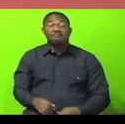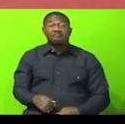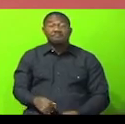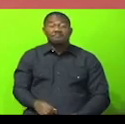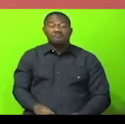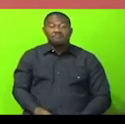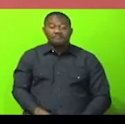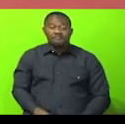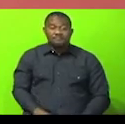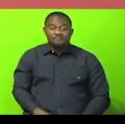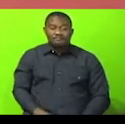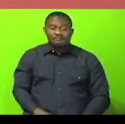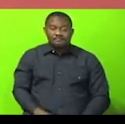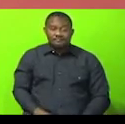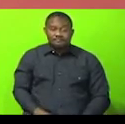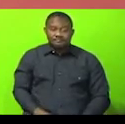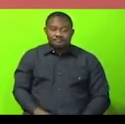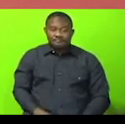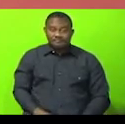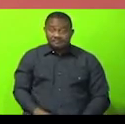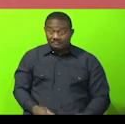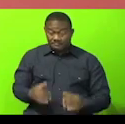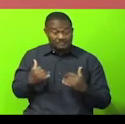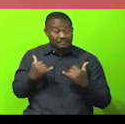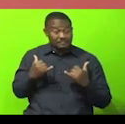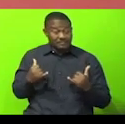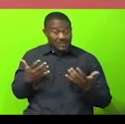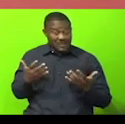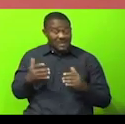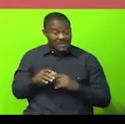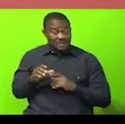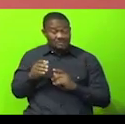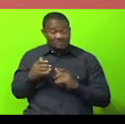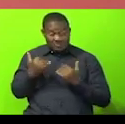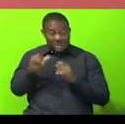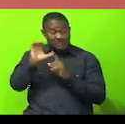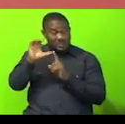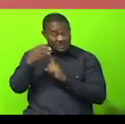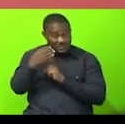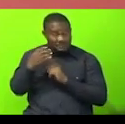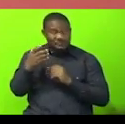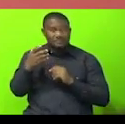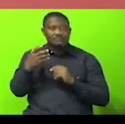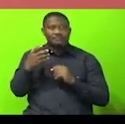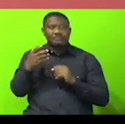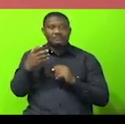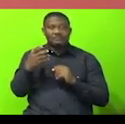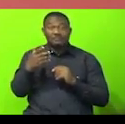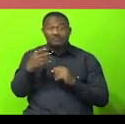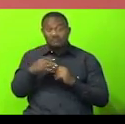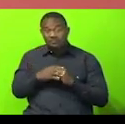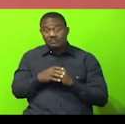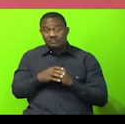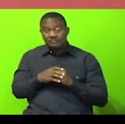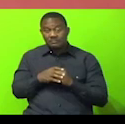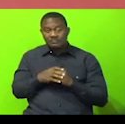Consequently, in view of the current circumstances, the fact that there is a